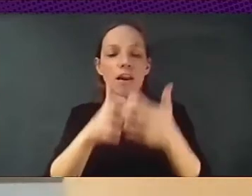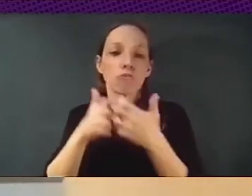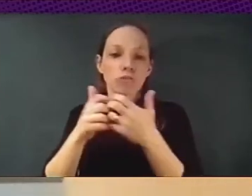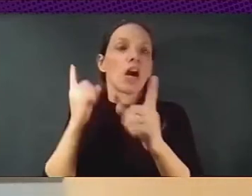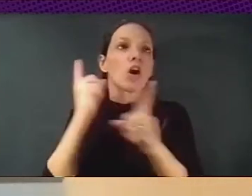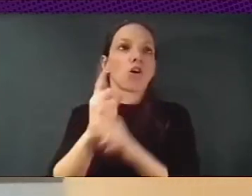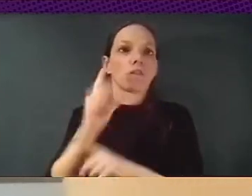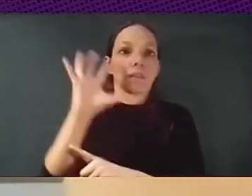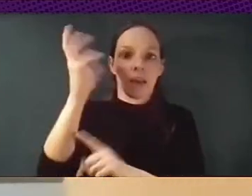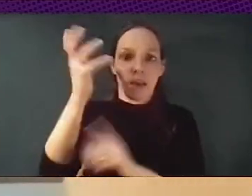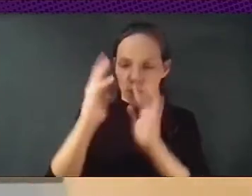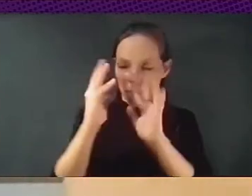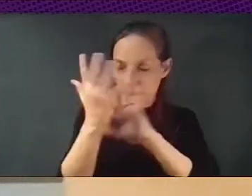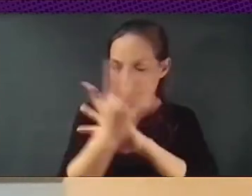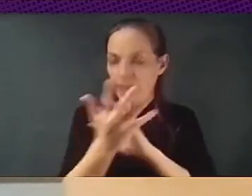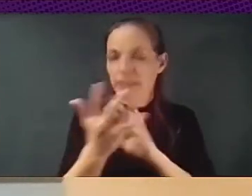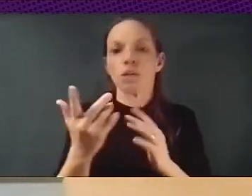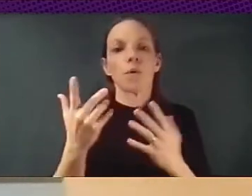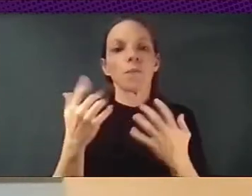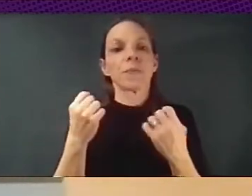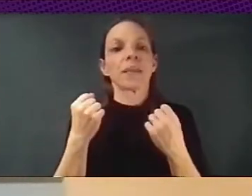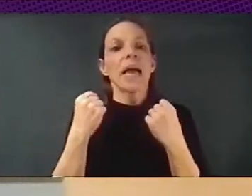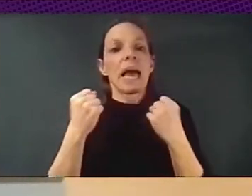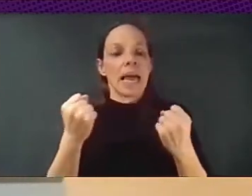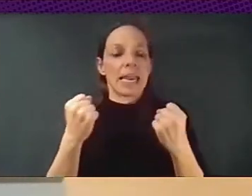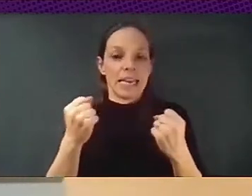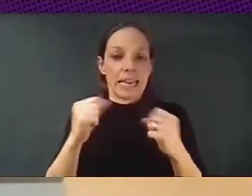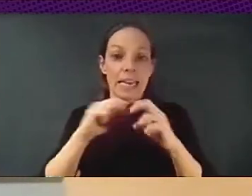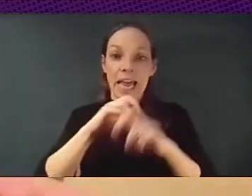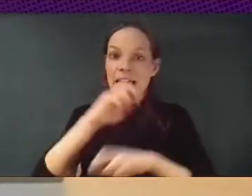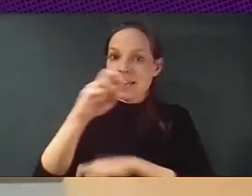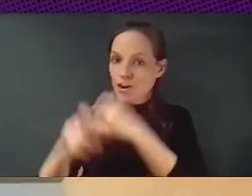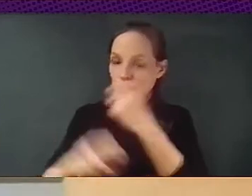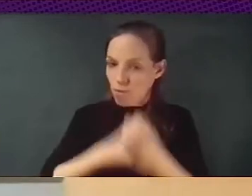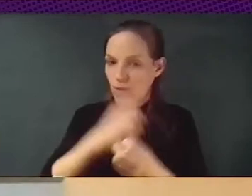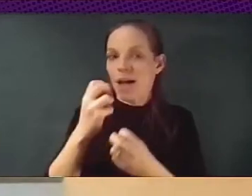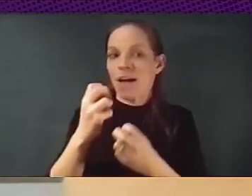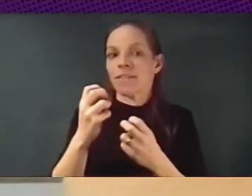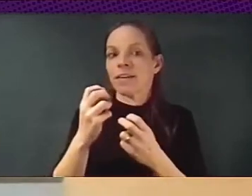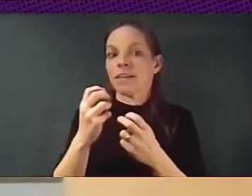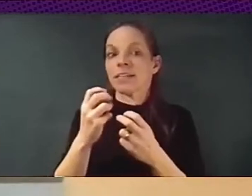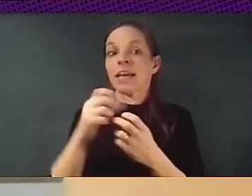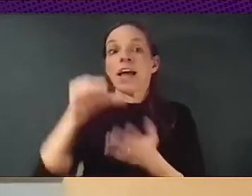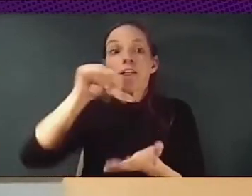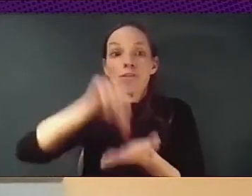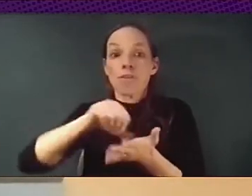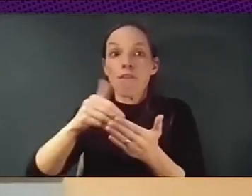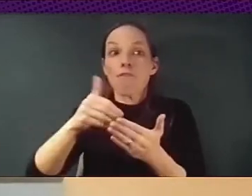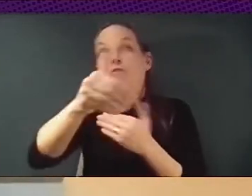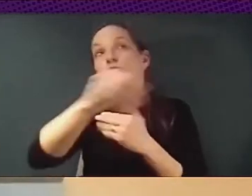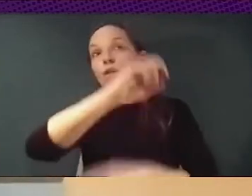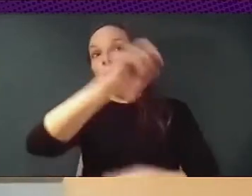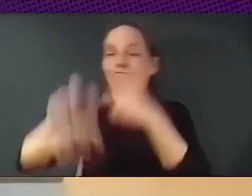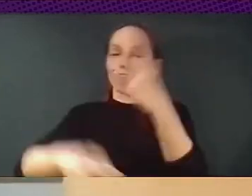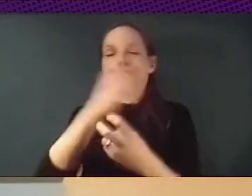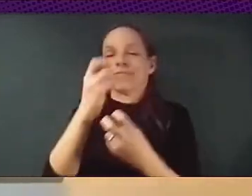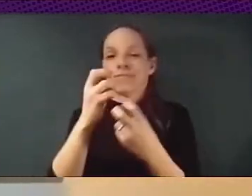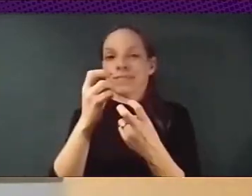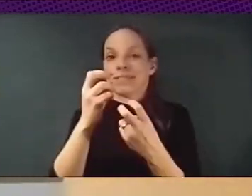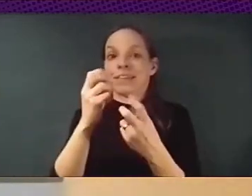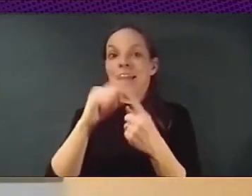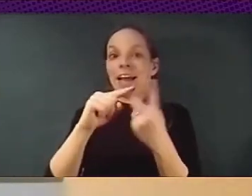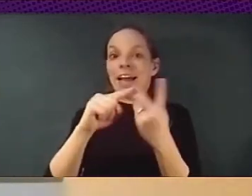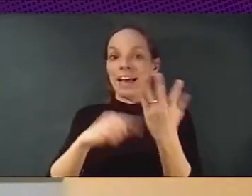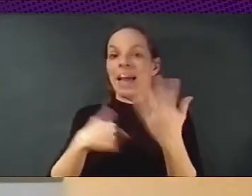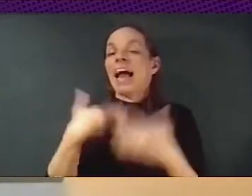production model, and rethinking the future of the city. So, so this is very important to understand. Also,